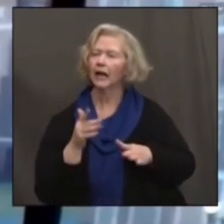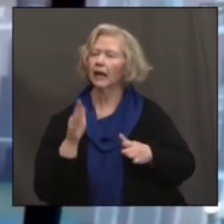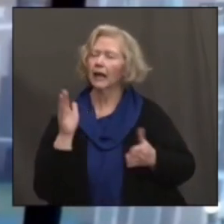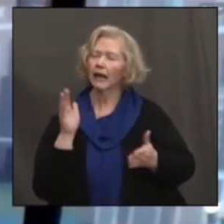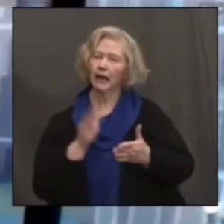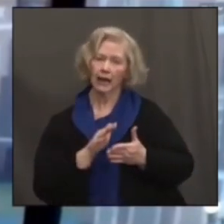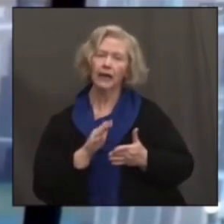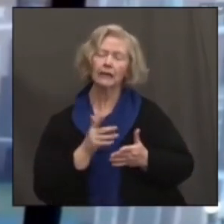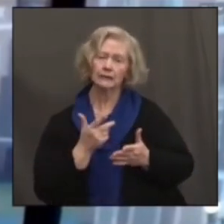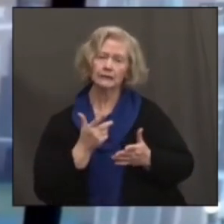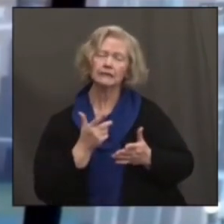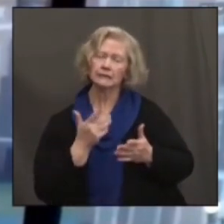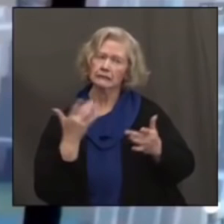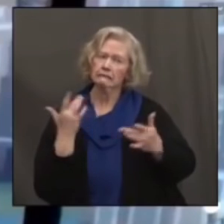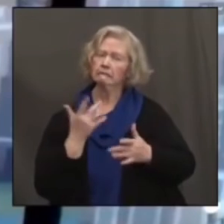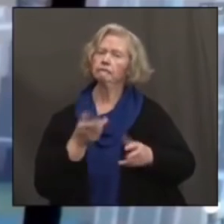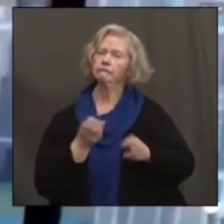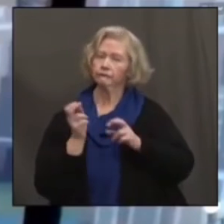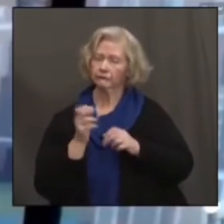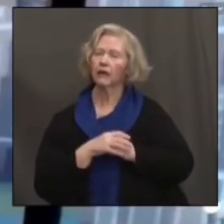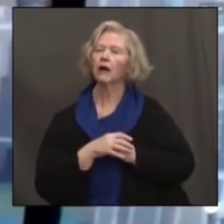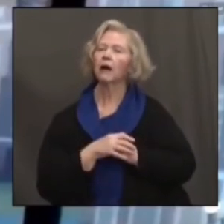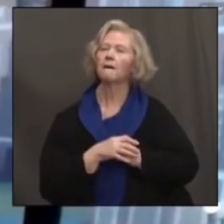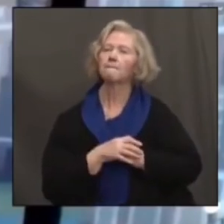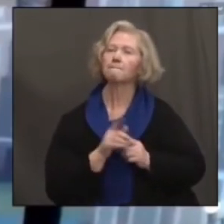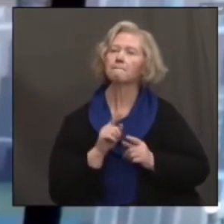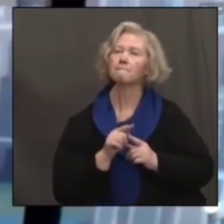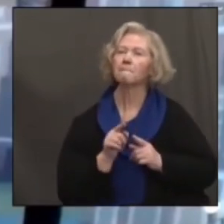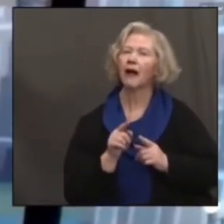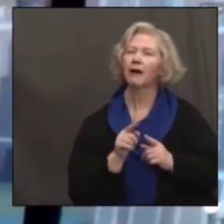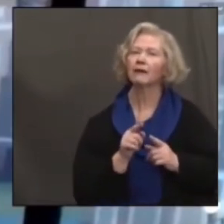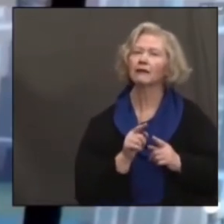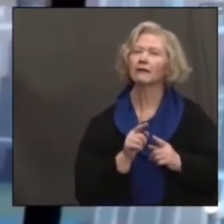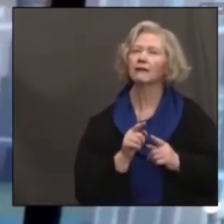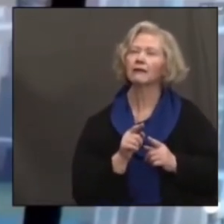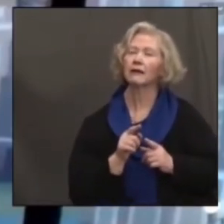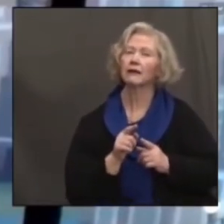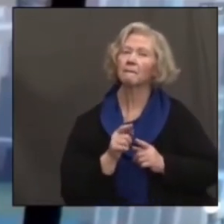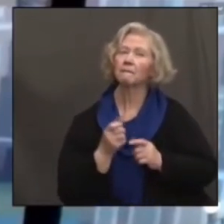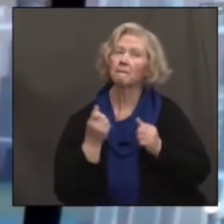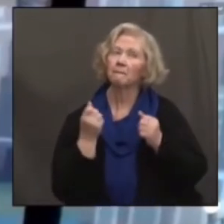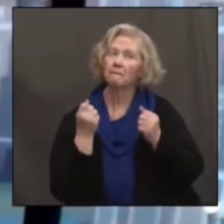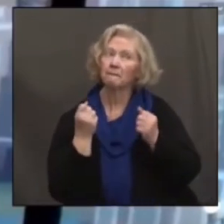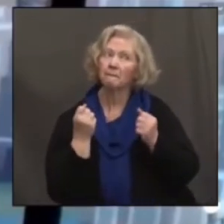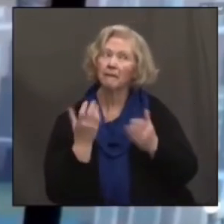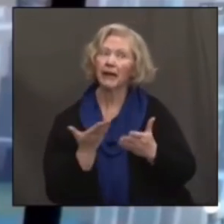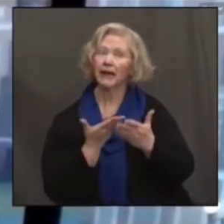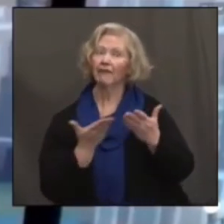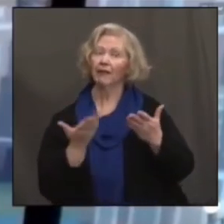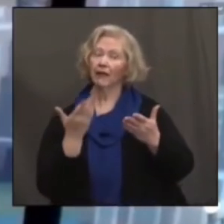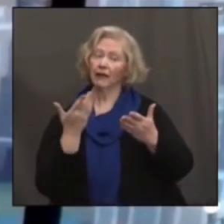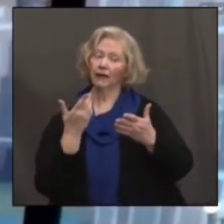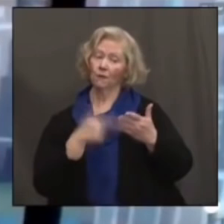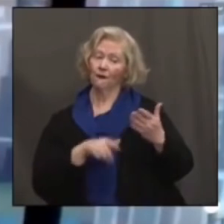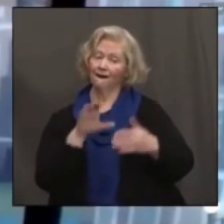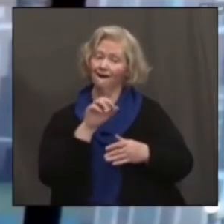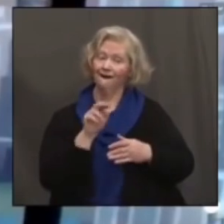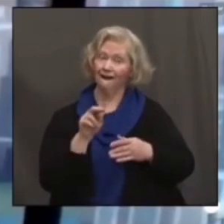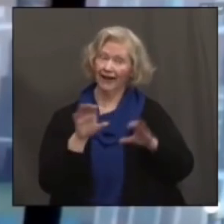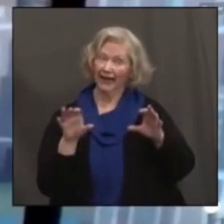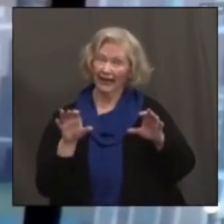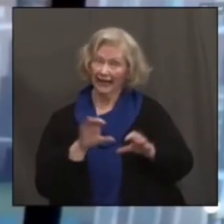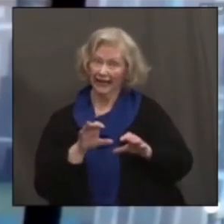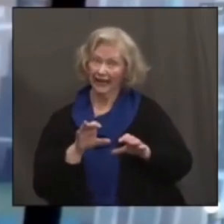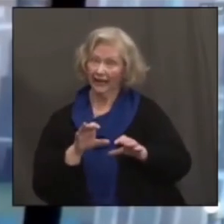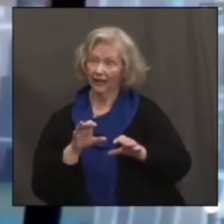elderly. But really, a lot of the things that the state, many things that the state had implemented really got us out of the